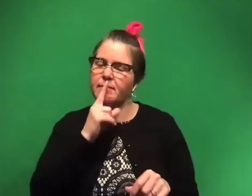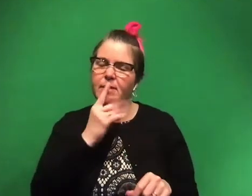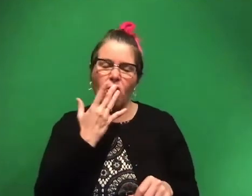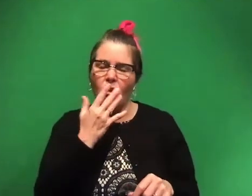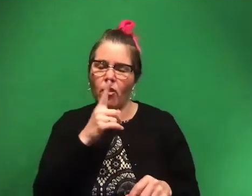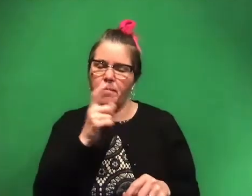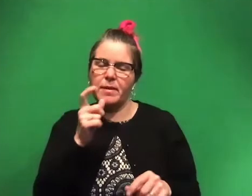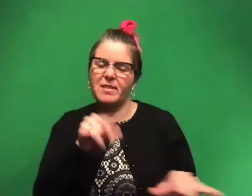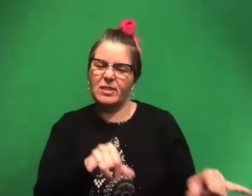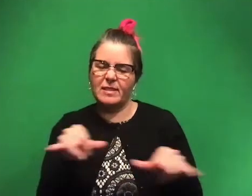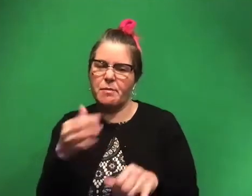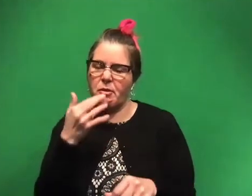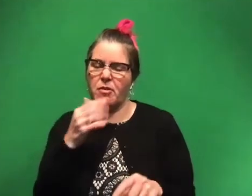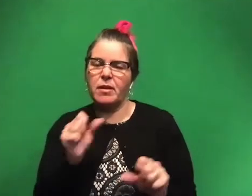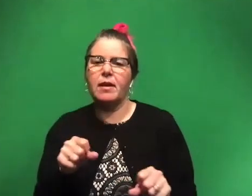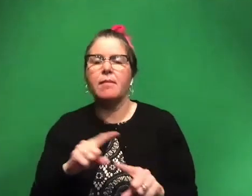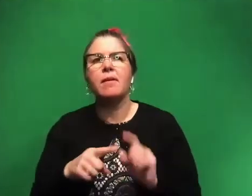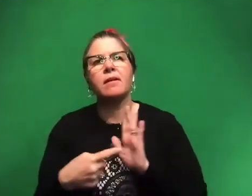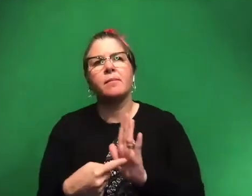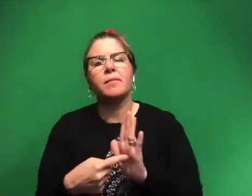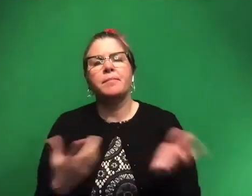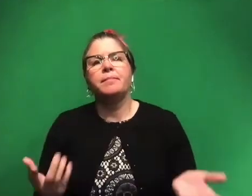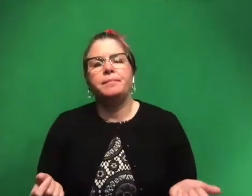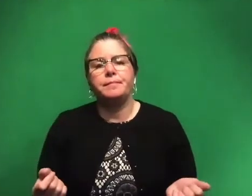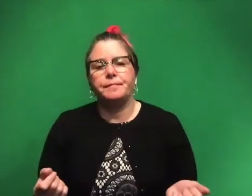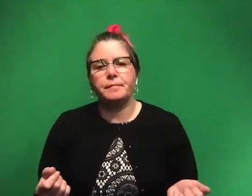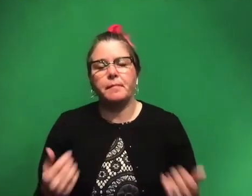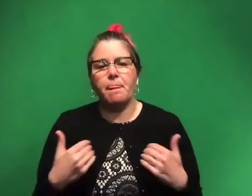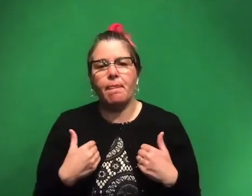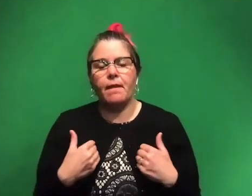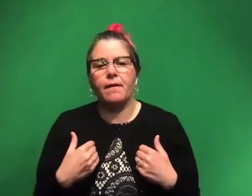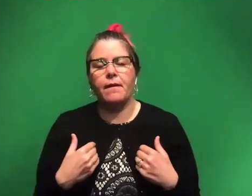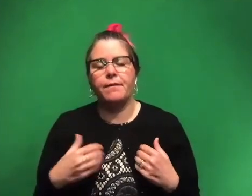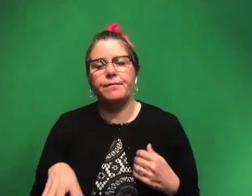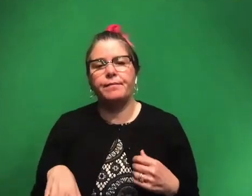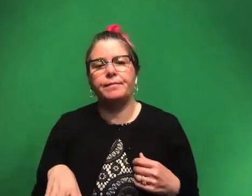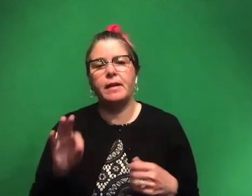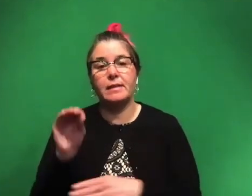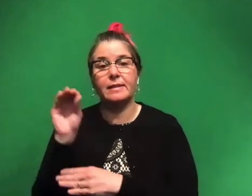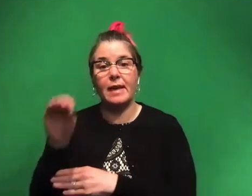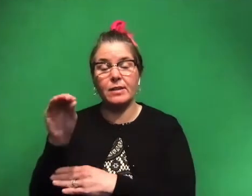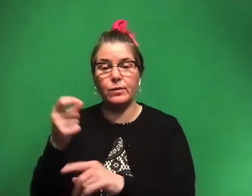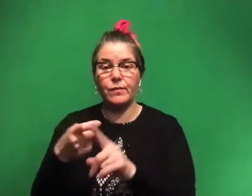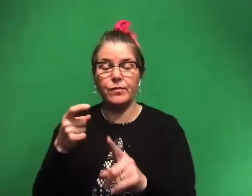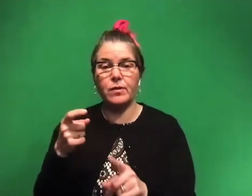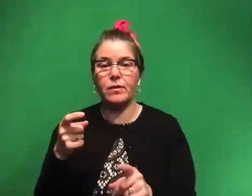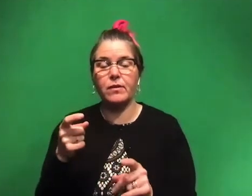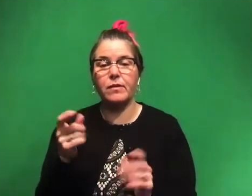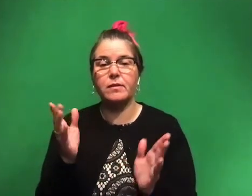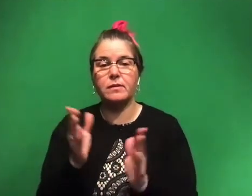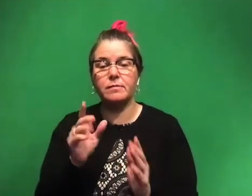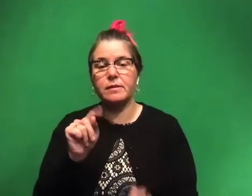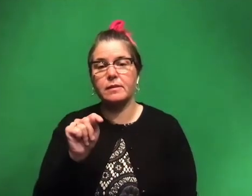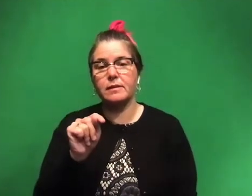of be the same. But for instance, we had, you know, we find dinosaurs from a small tyrannosaur